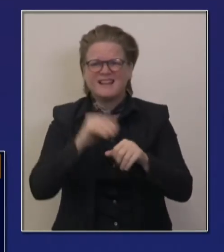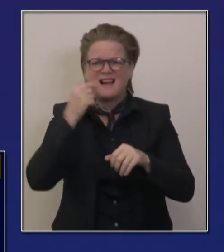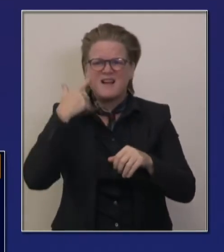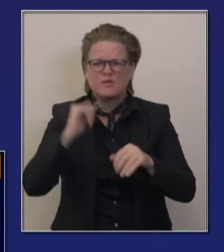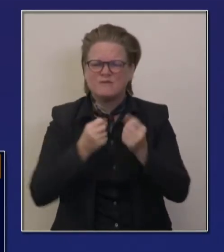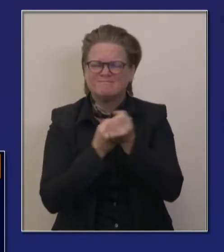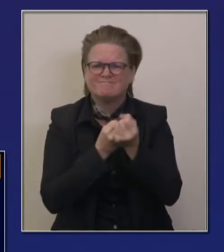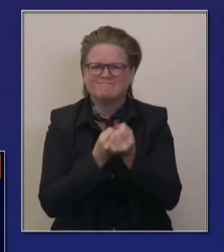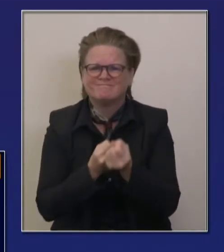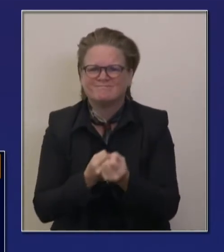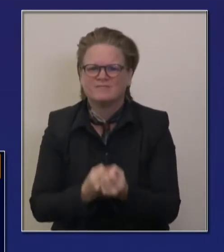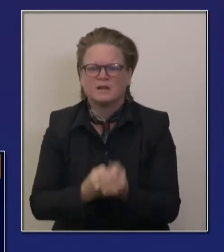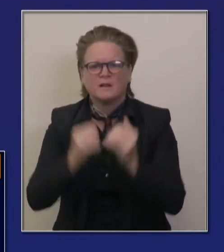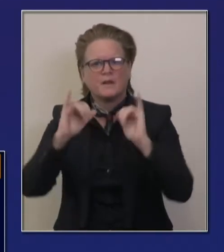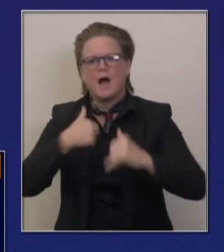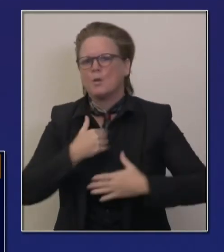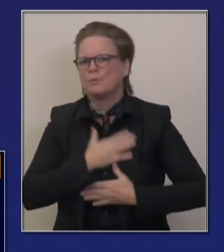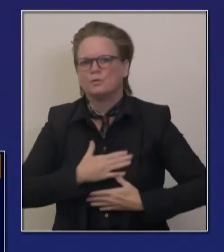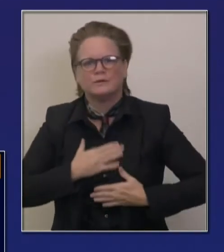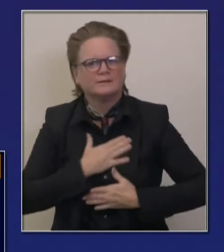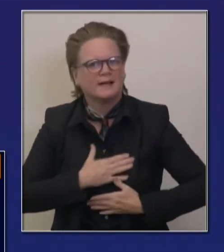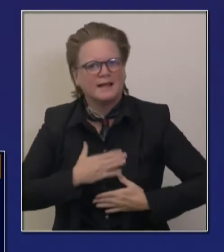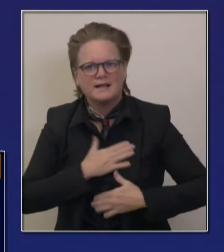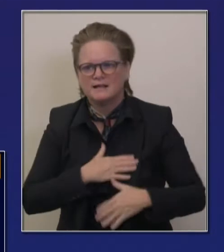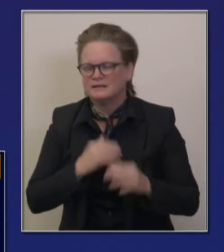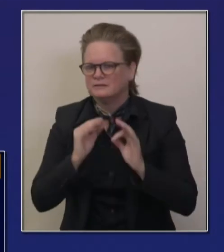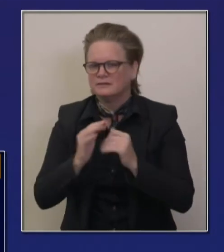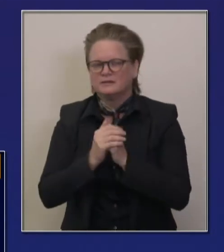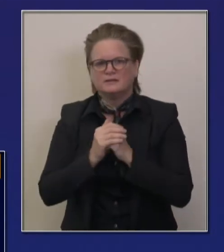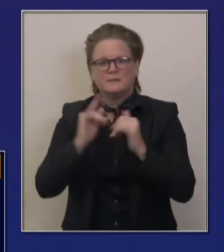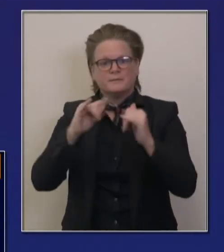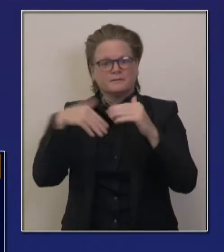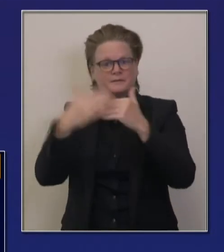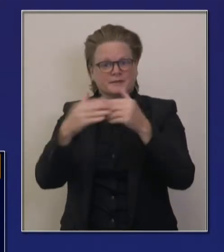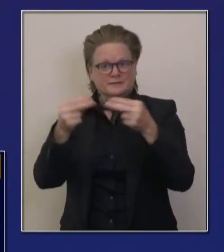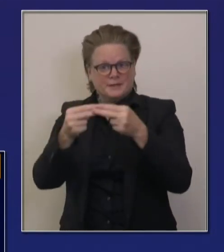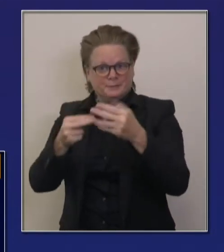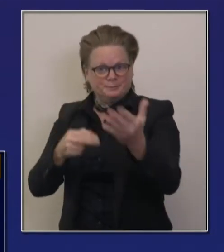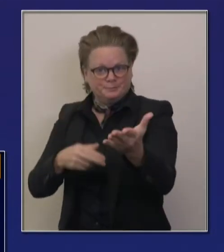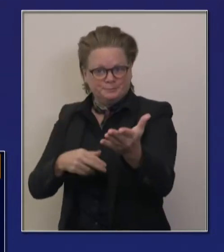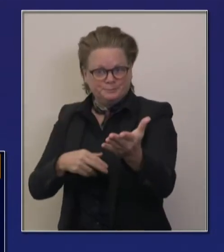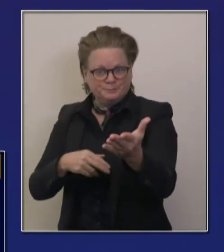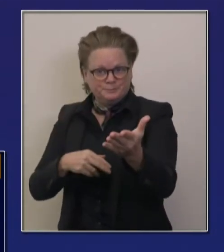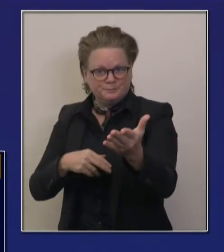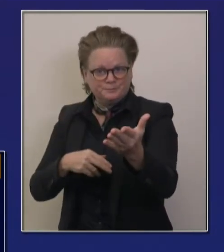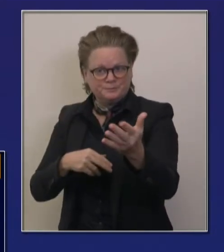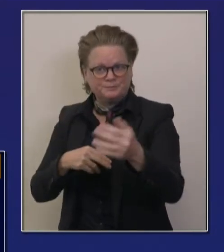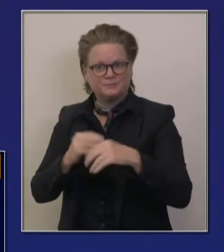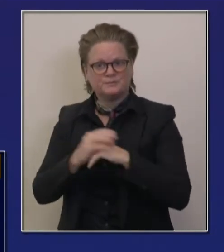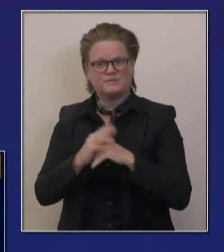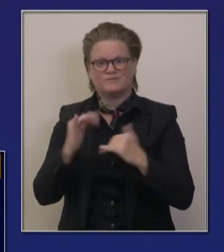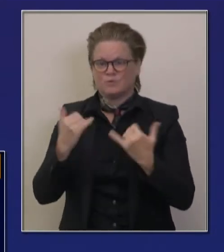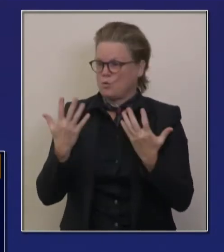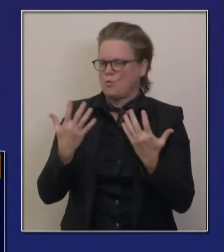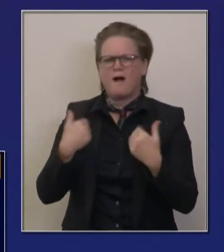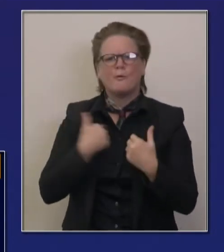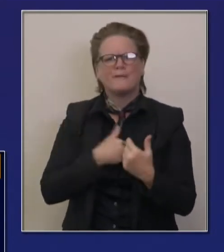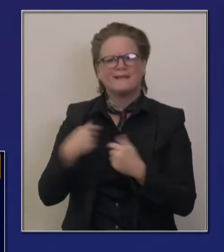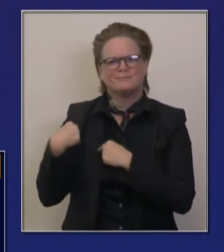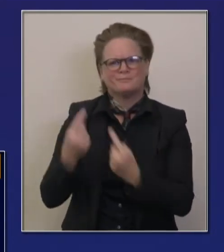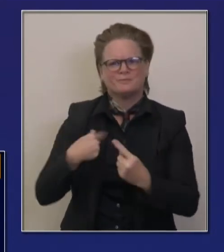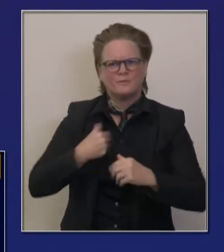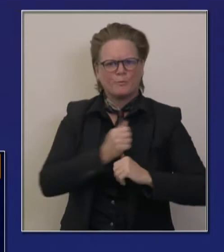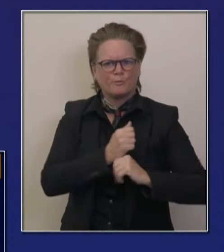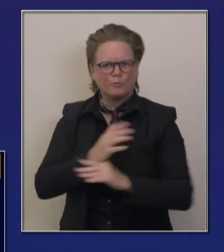here is the point I was previewing a moment ago is around, around additional preparedness outside of just human capital. Now